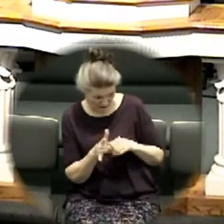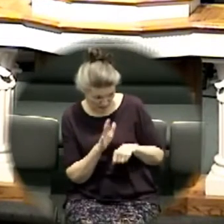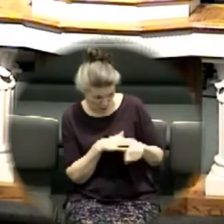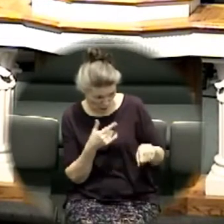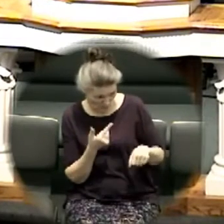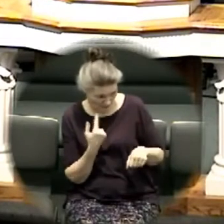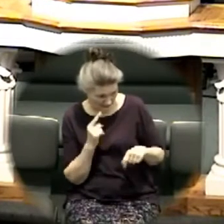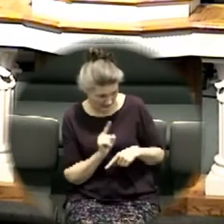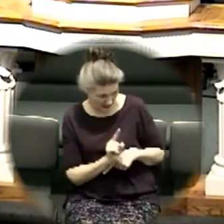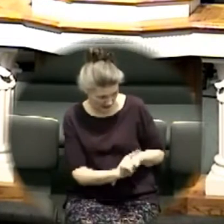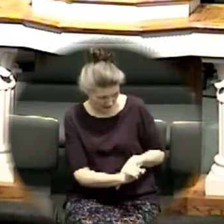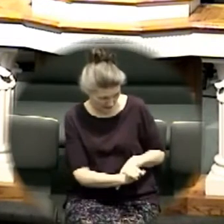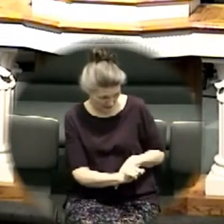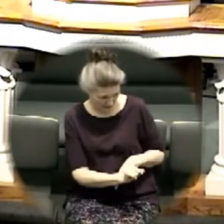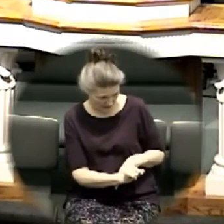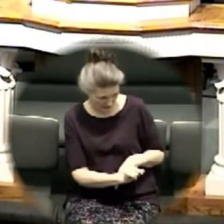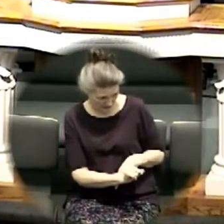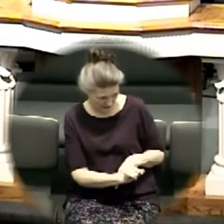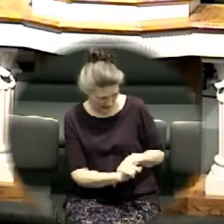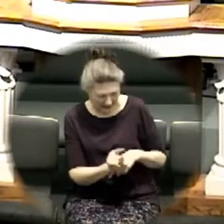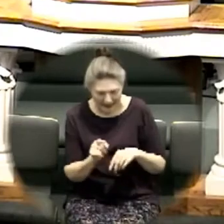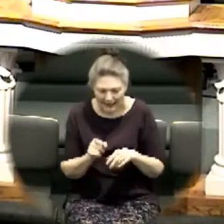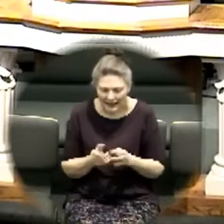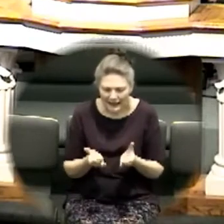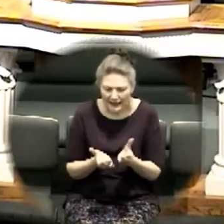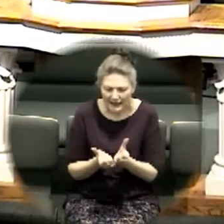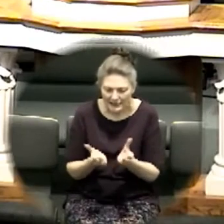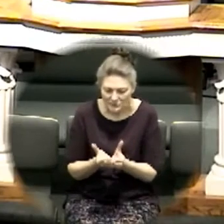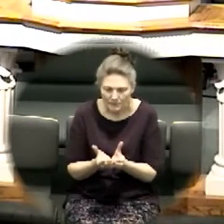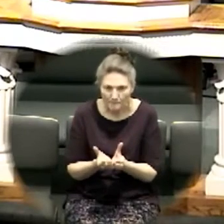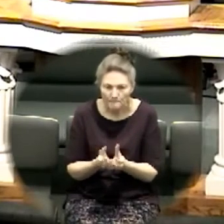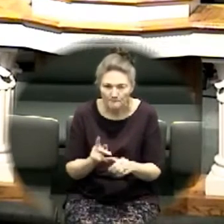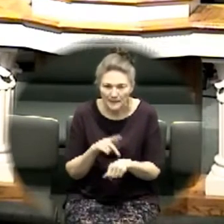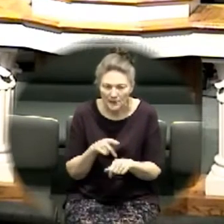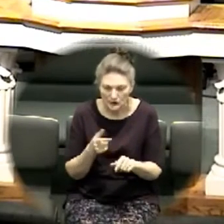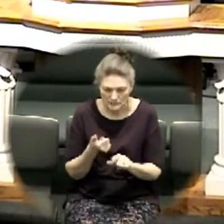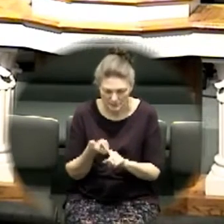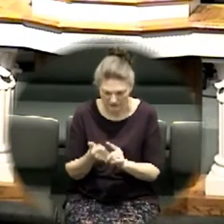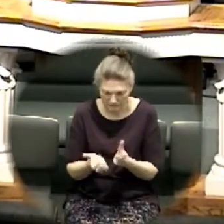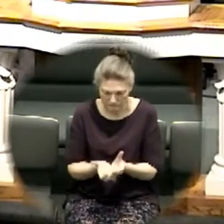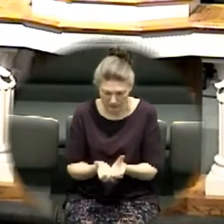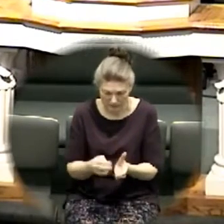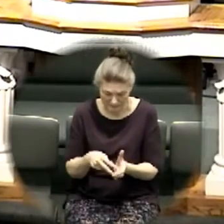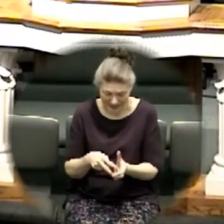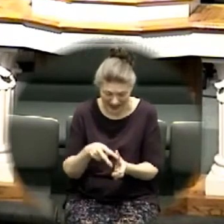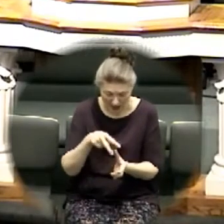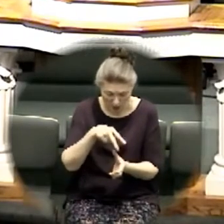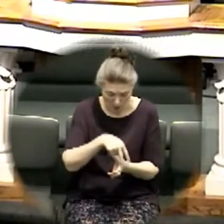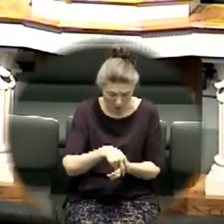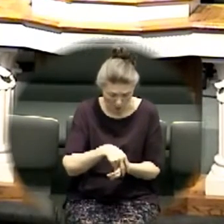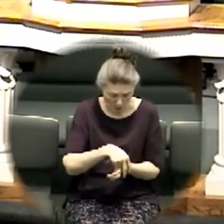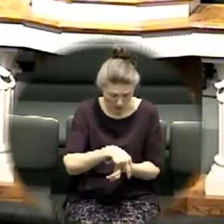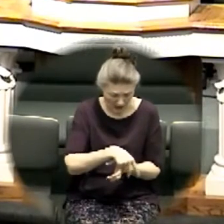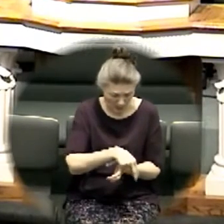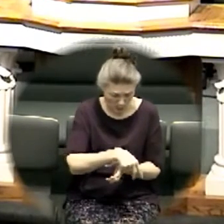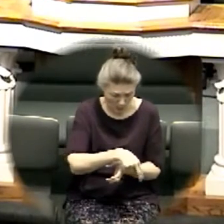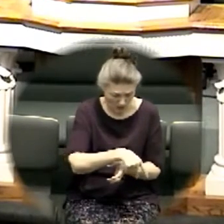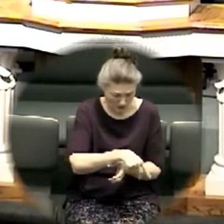and it says he got out of the boat and walked he got out of the boat